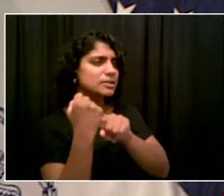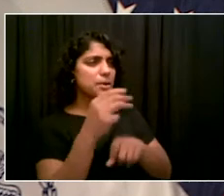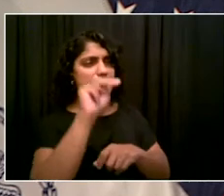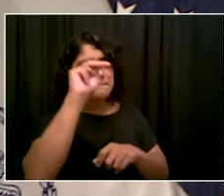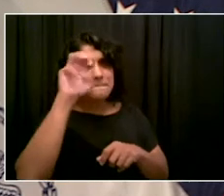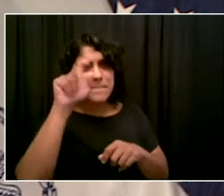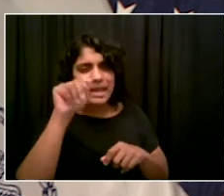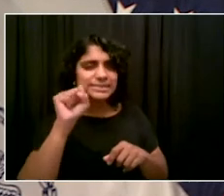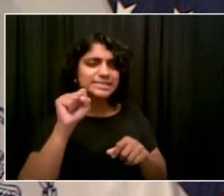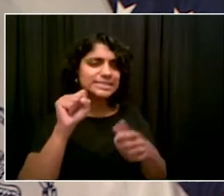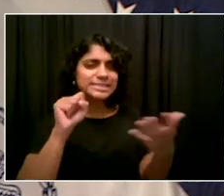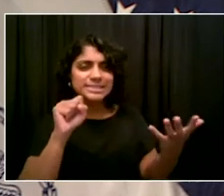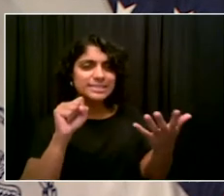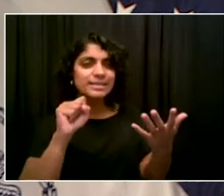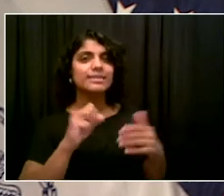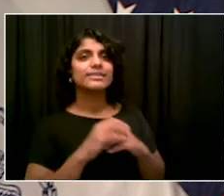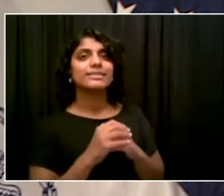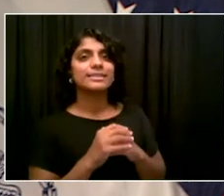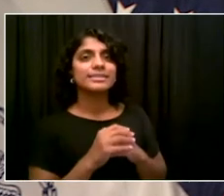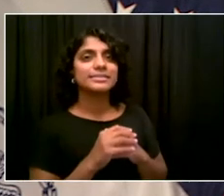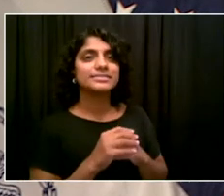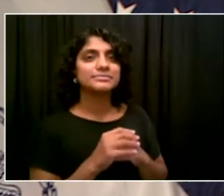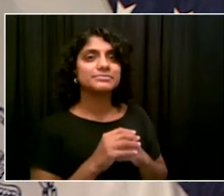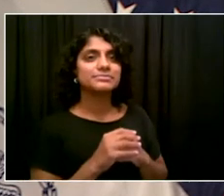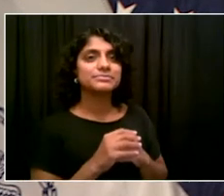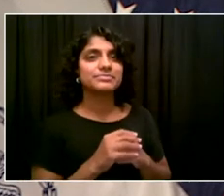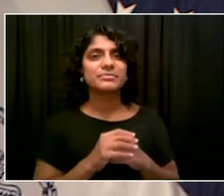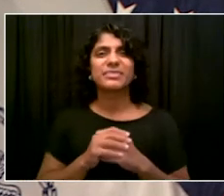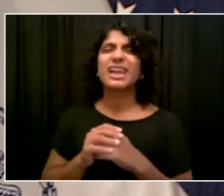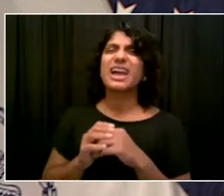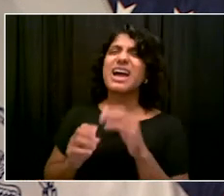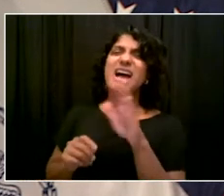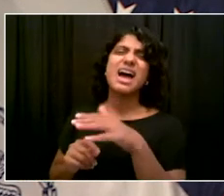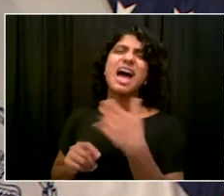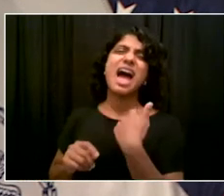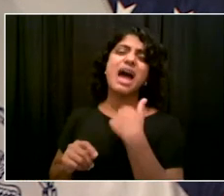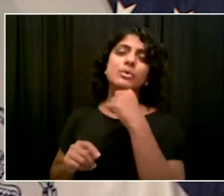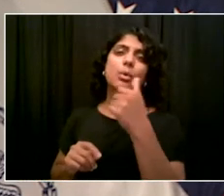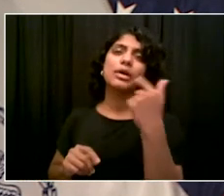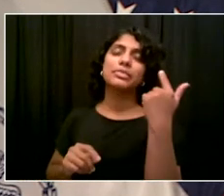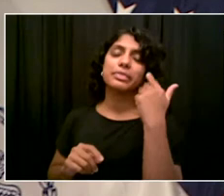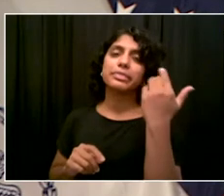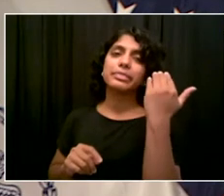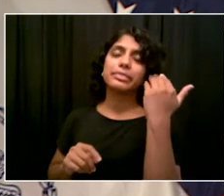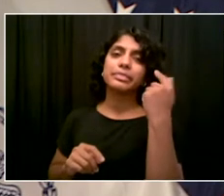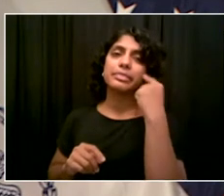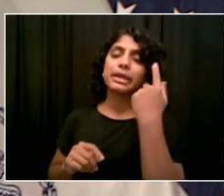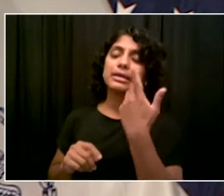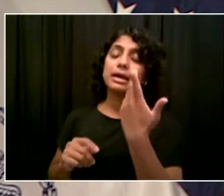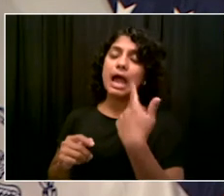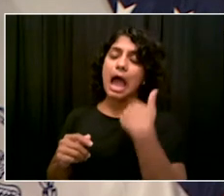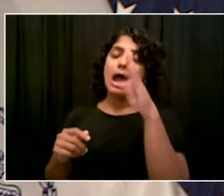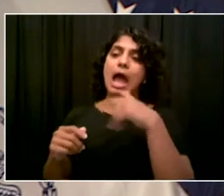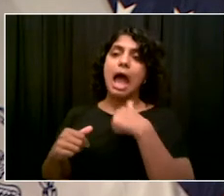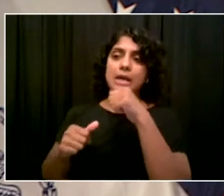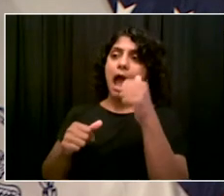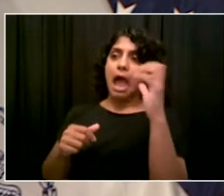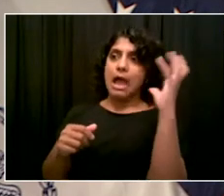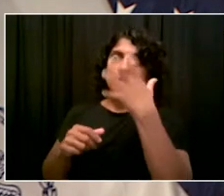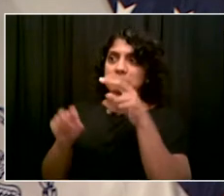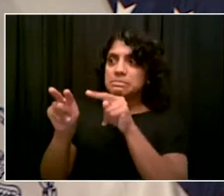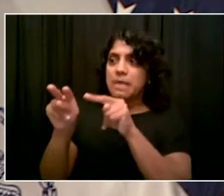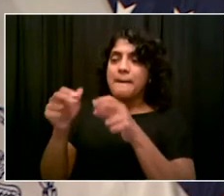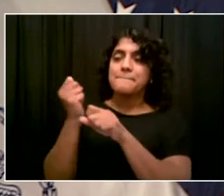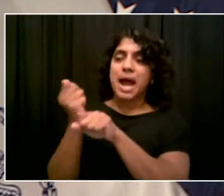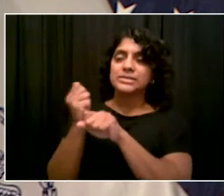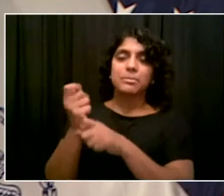had no fear that I'd throw that out there and get no response. Thank you, Gersh. You put me on the spot. I will tell all your listeners that the